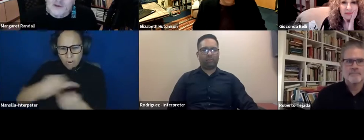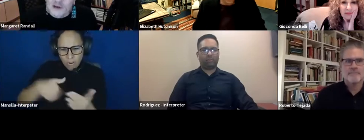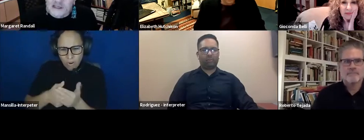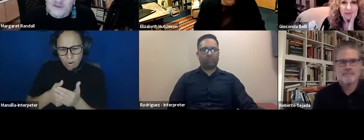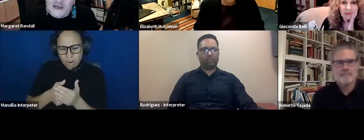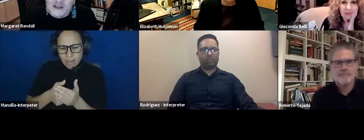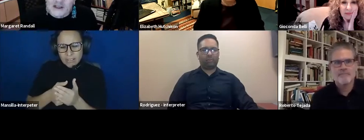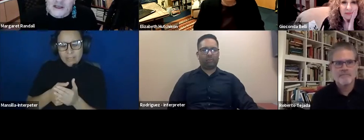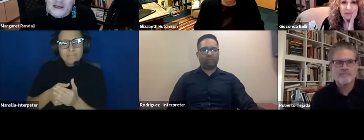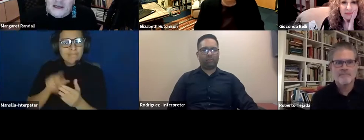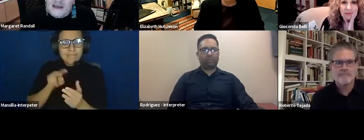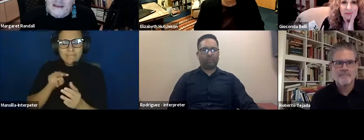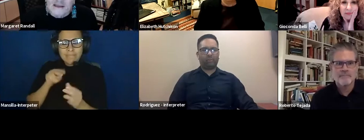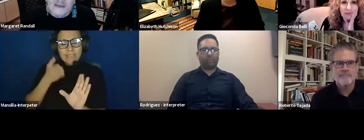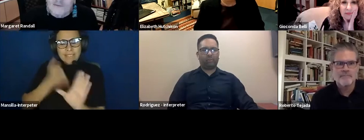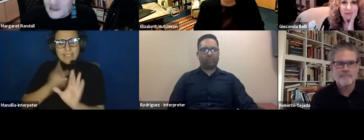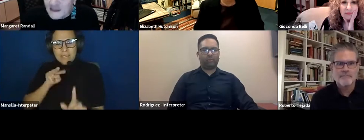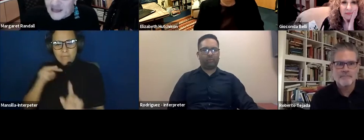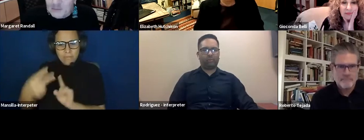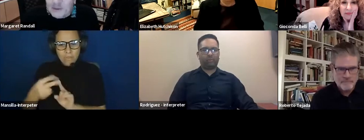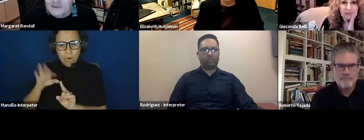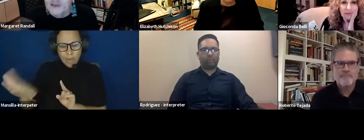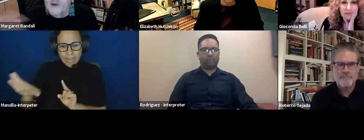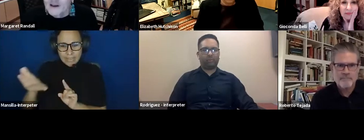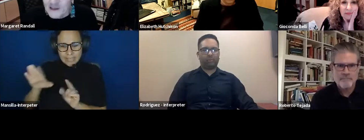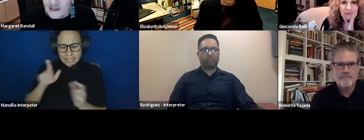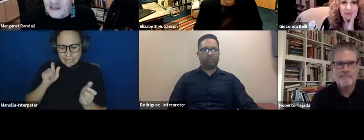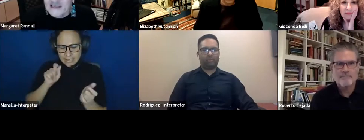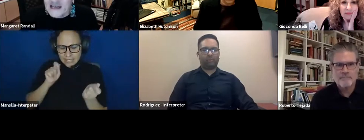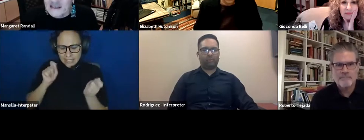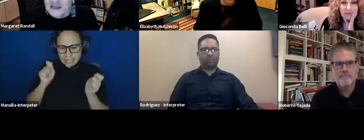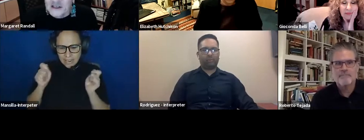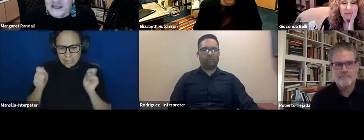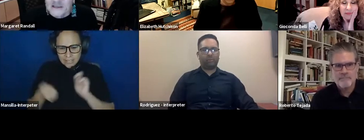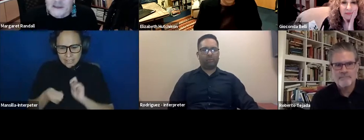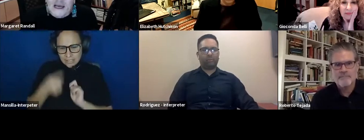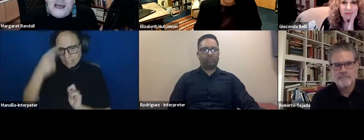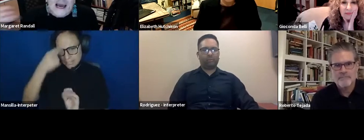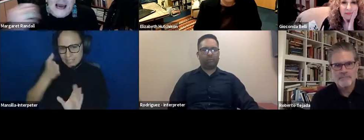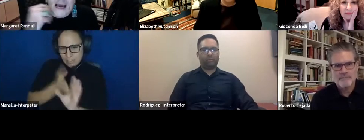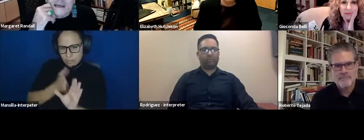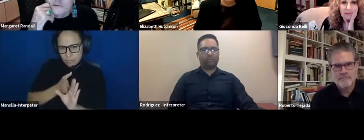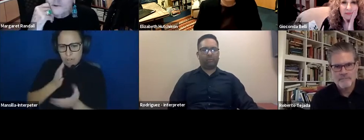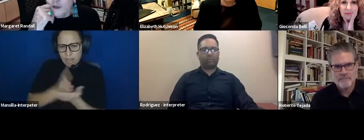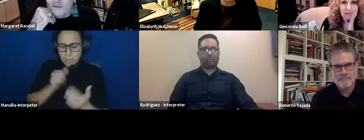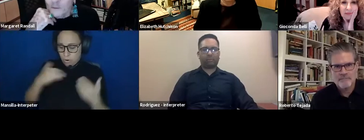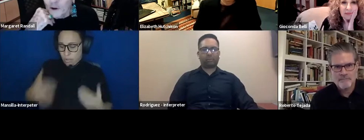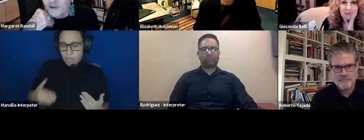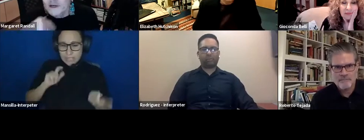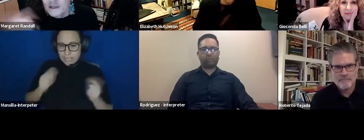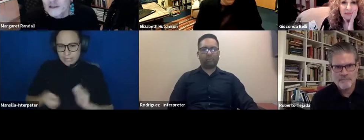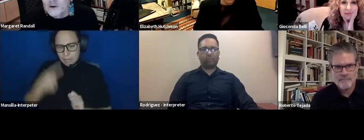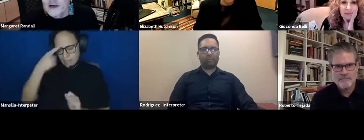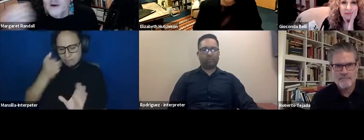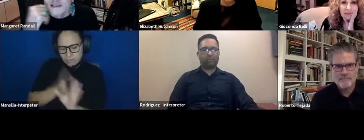of his transformation, not the physical aspect, but the psychological aspect. And it was wonderful